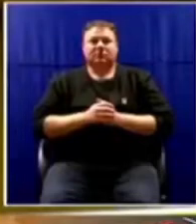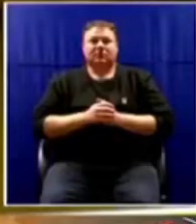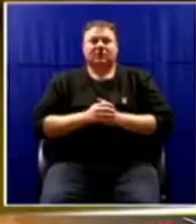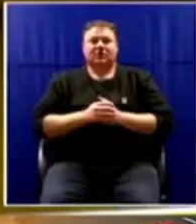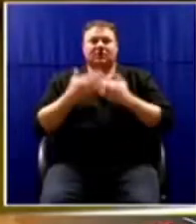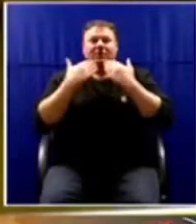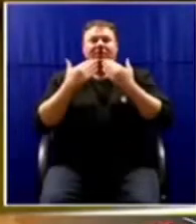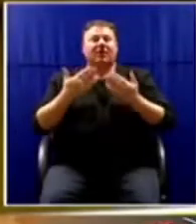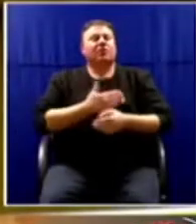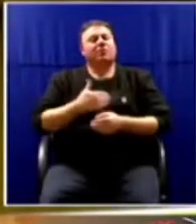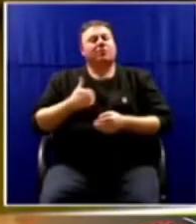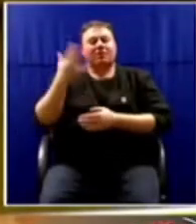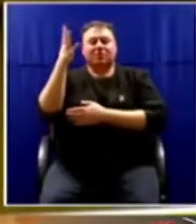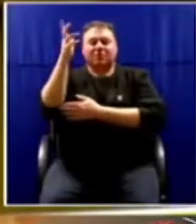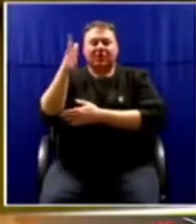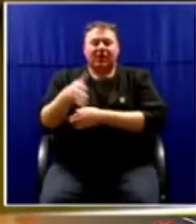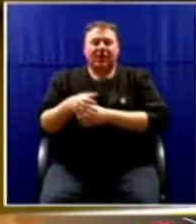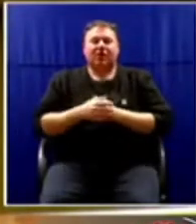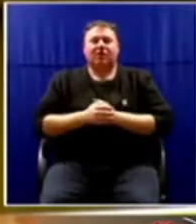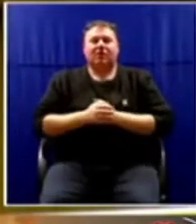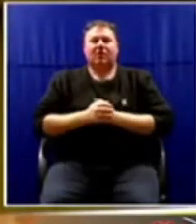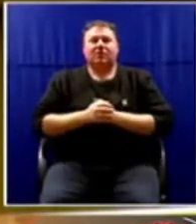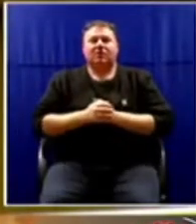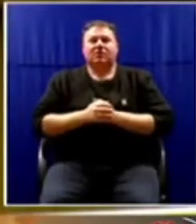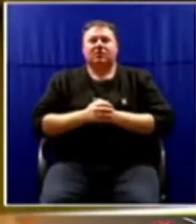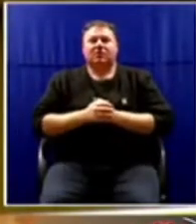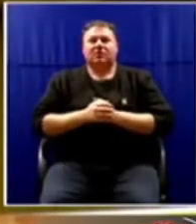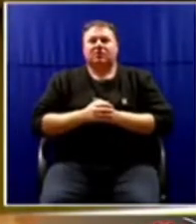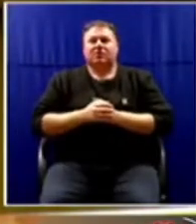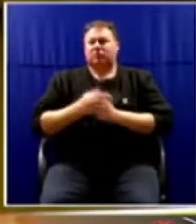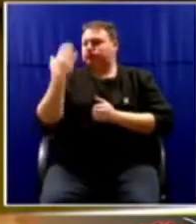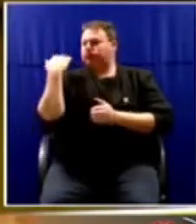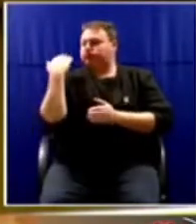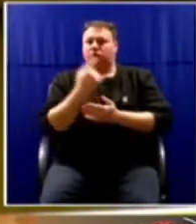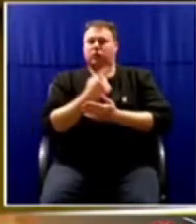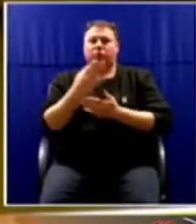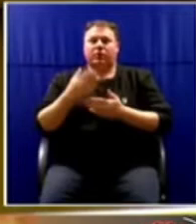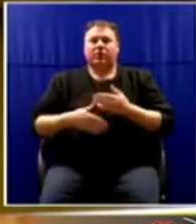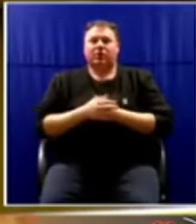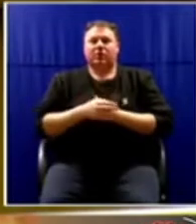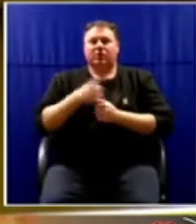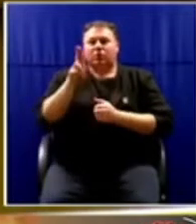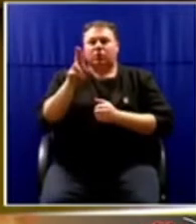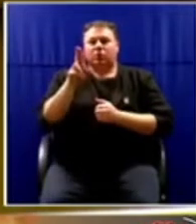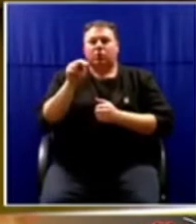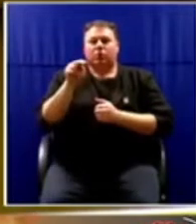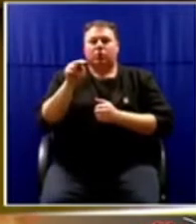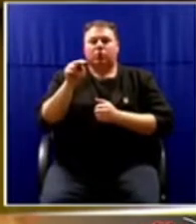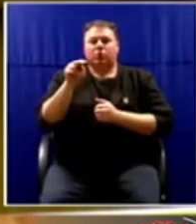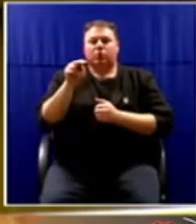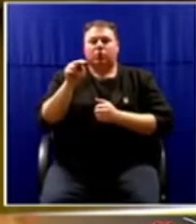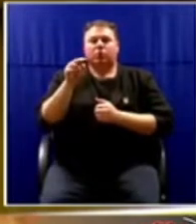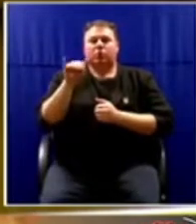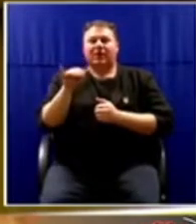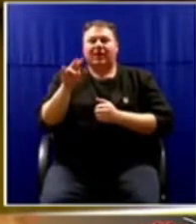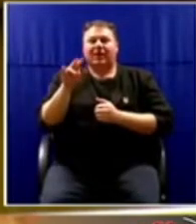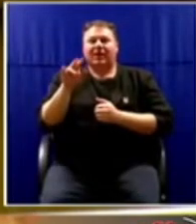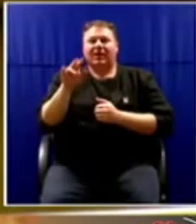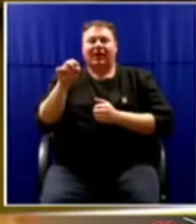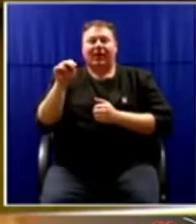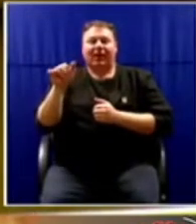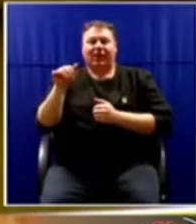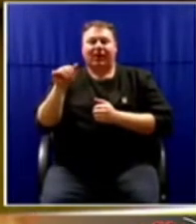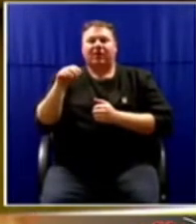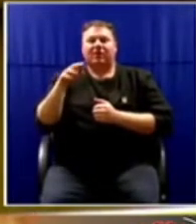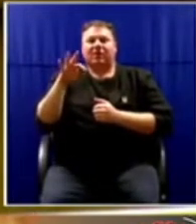Madam Speaker, this past weekend, the Uyenene Retiana Foundation held a